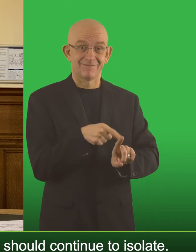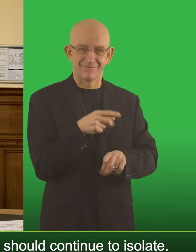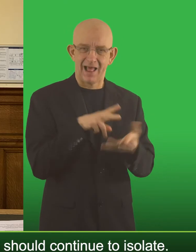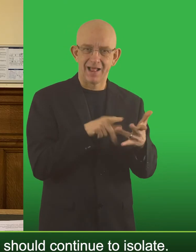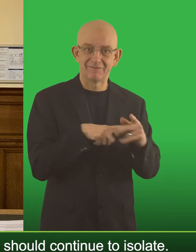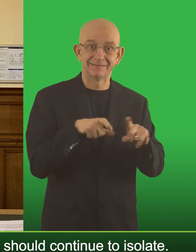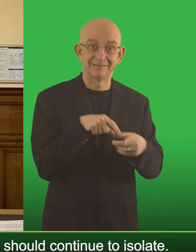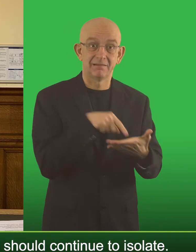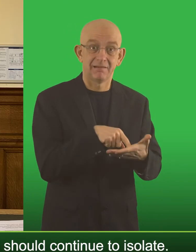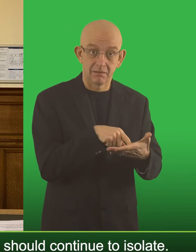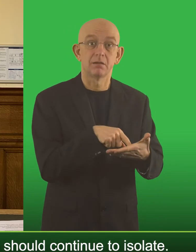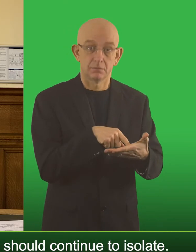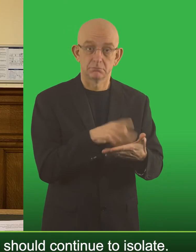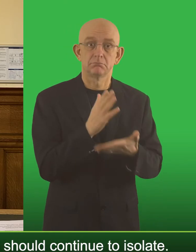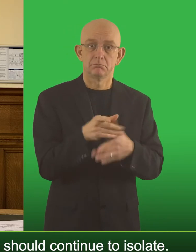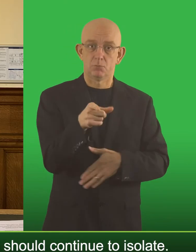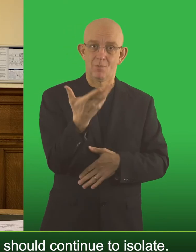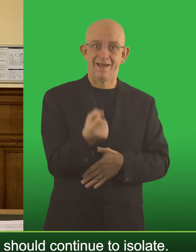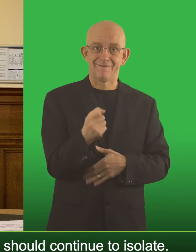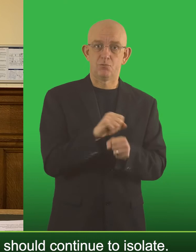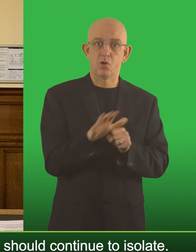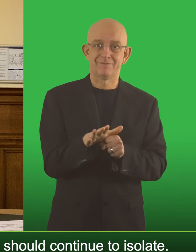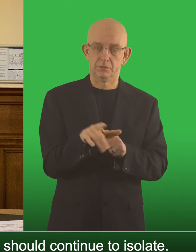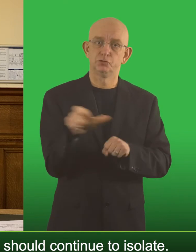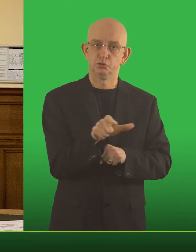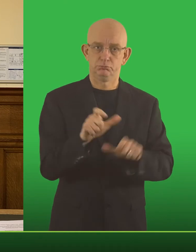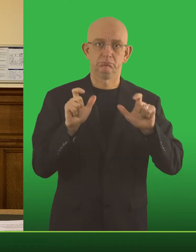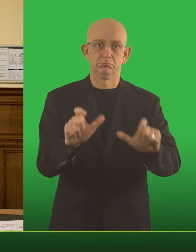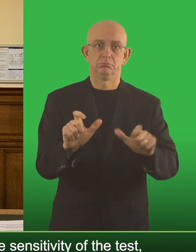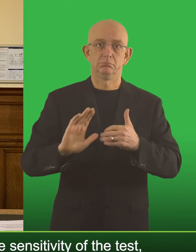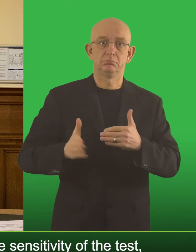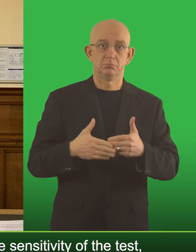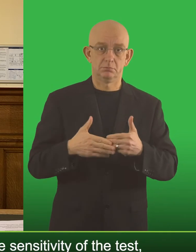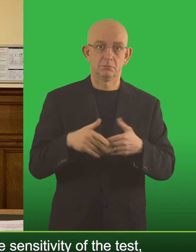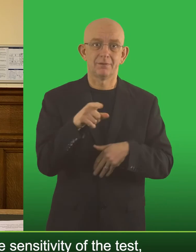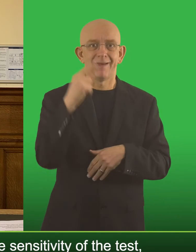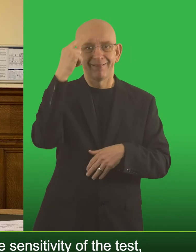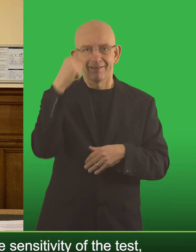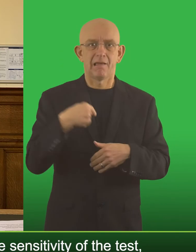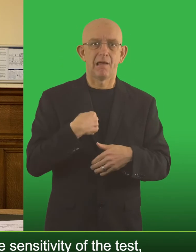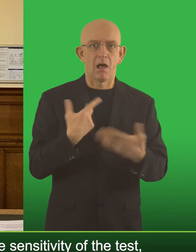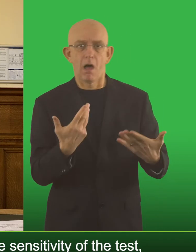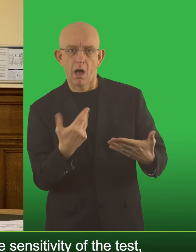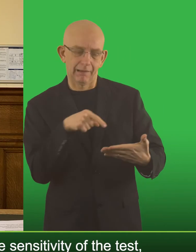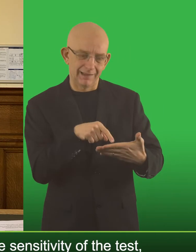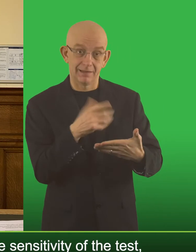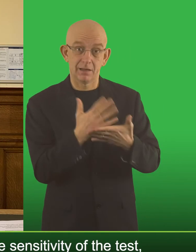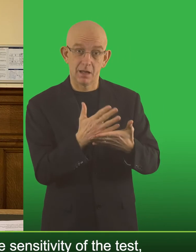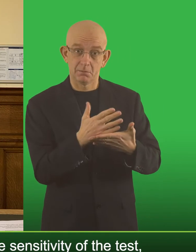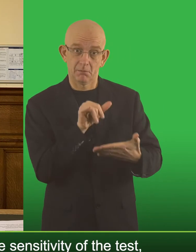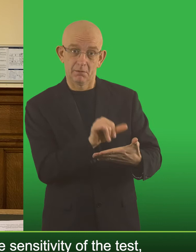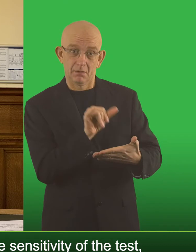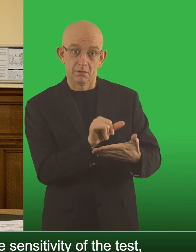tests, it's almost certainly that you have COVID and should continue to isolate. The converse isn't true on account of the sensitivity